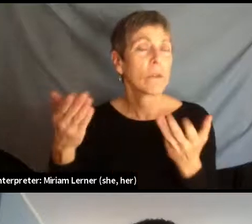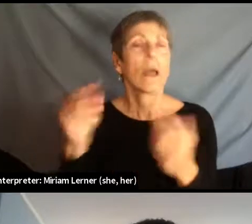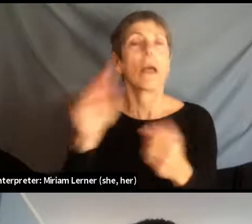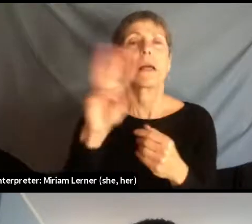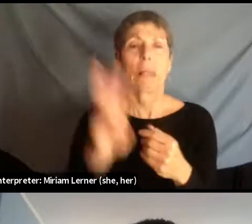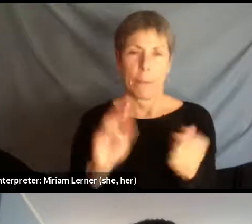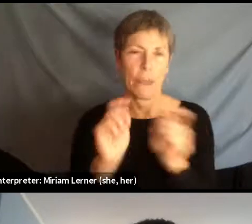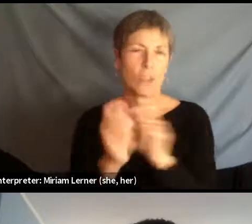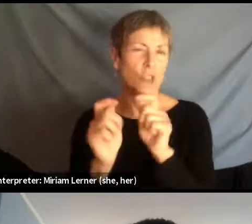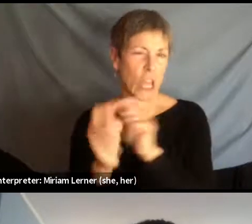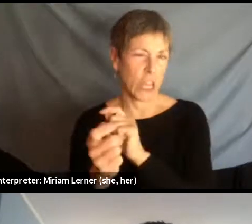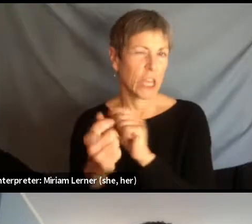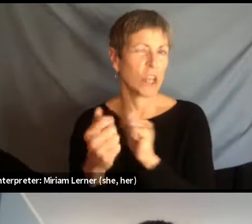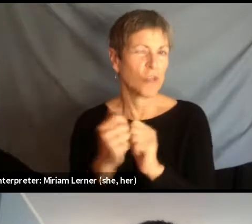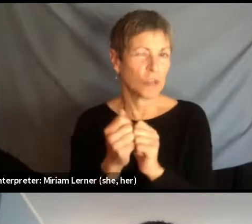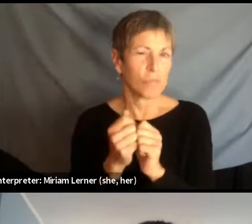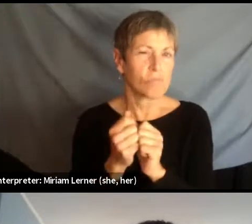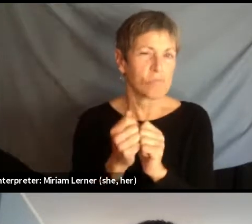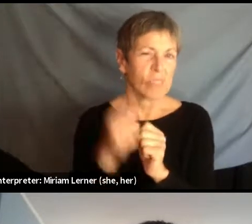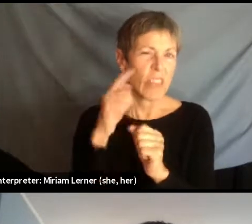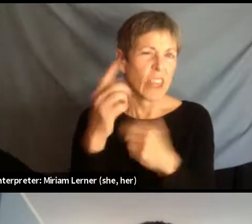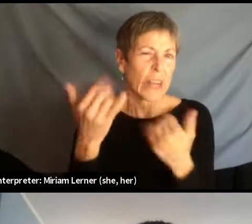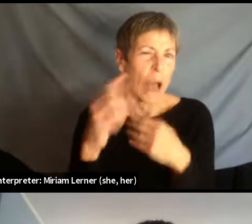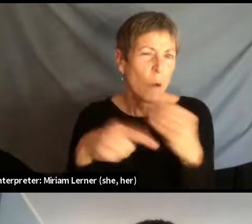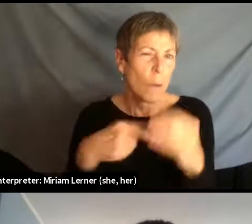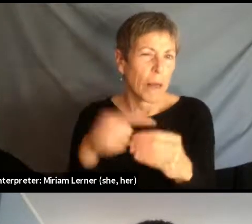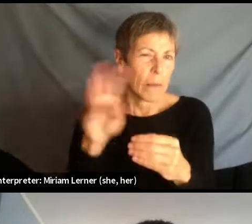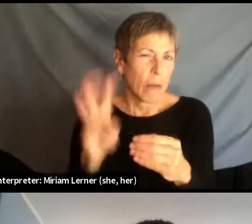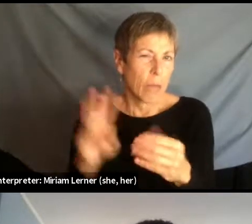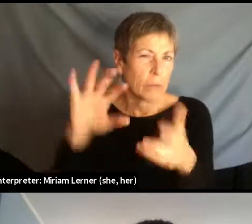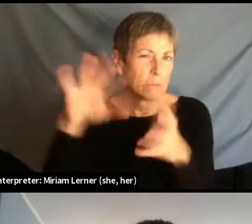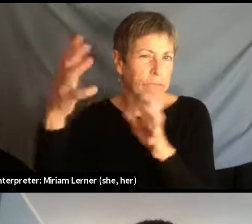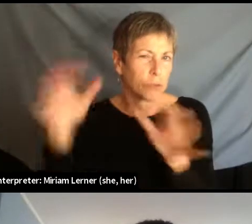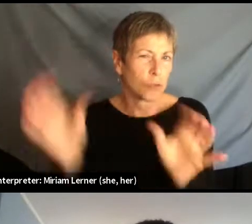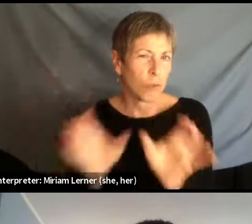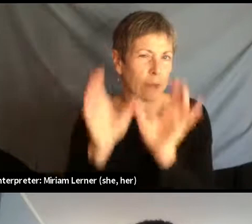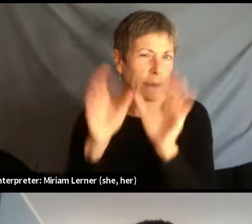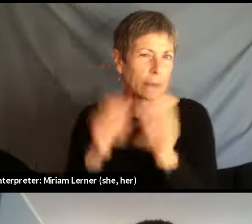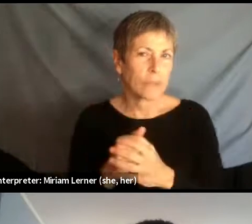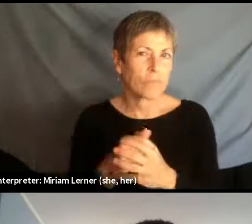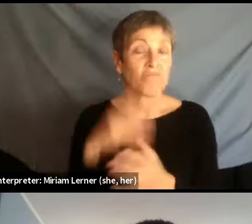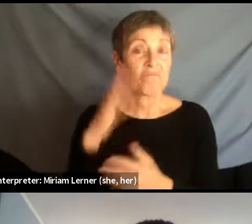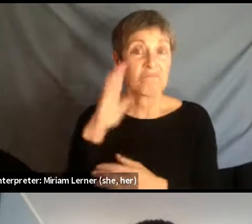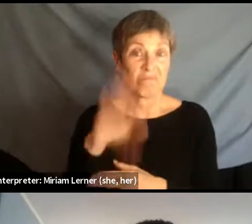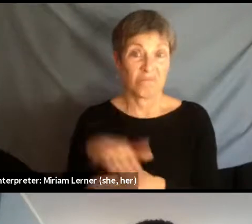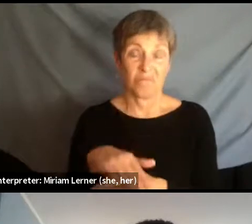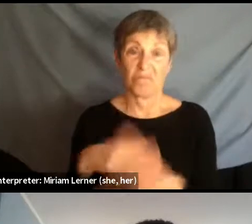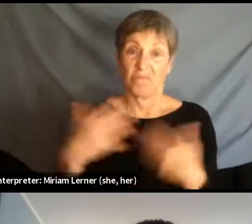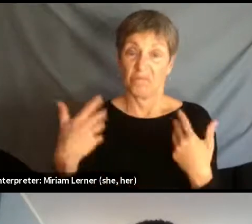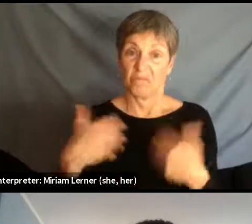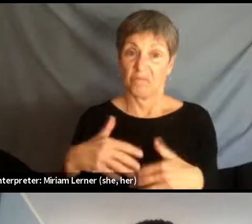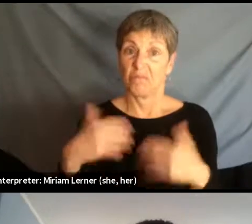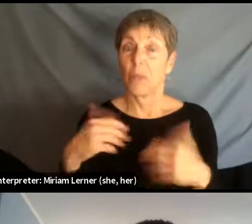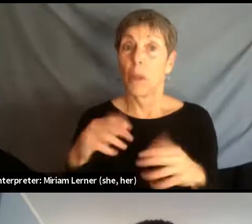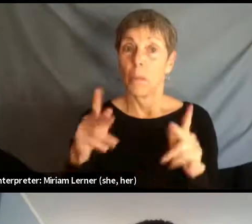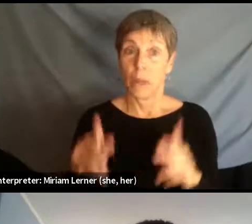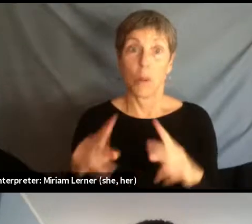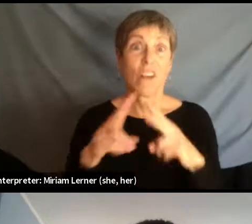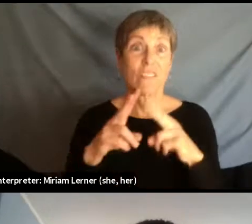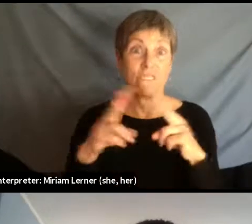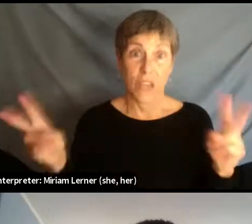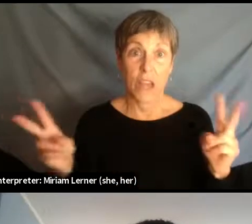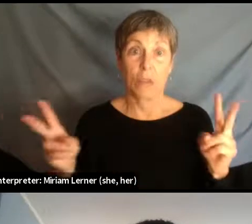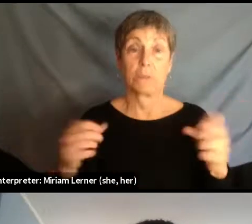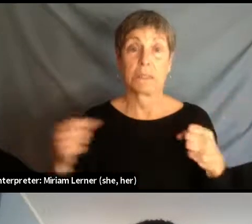in the context of the climate crisis. And we can see that there is an alarmist notion that's